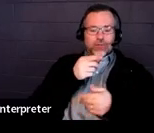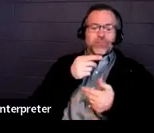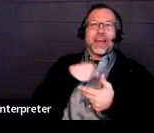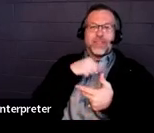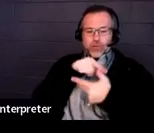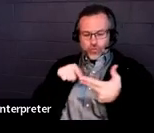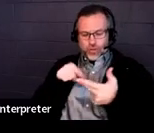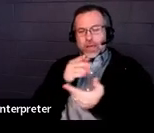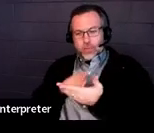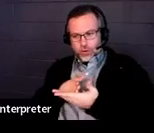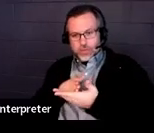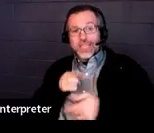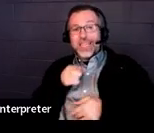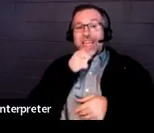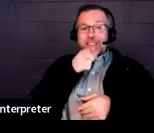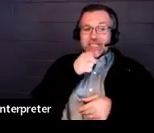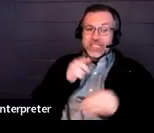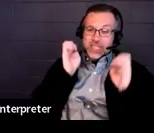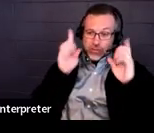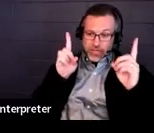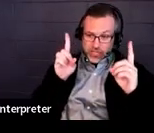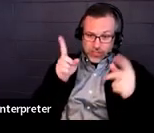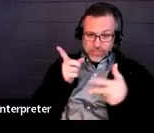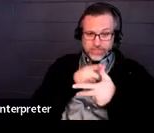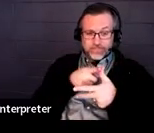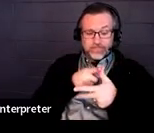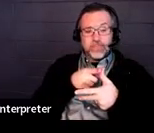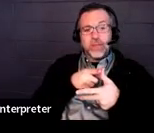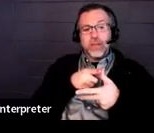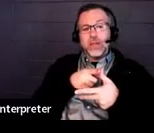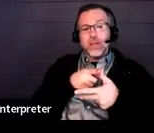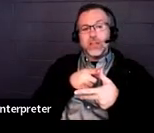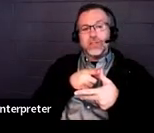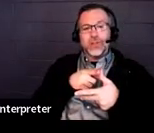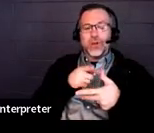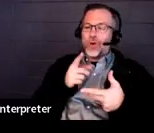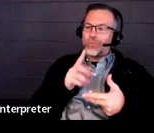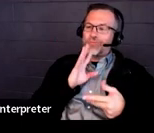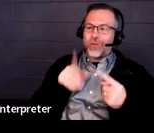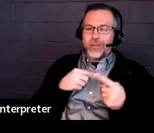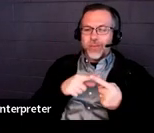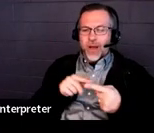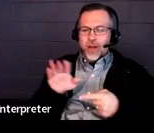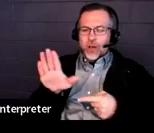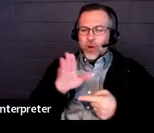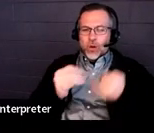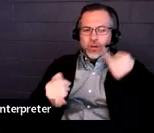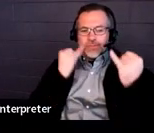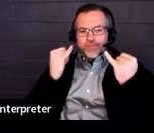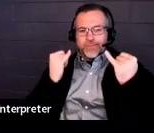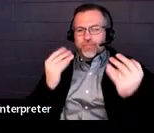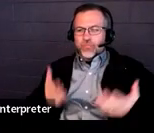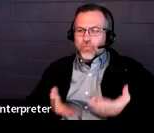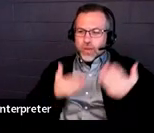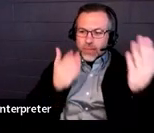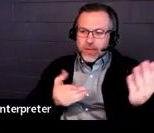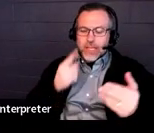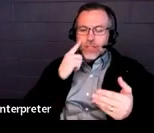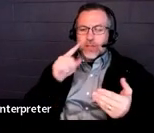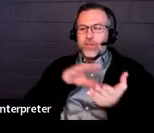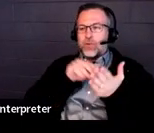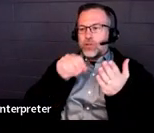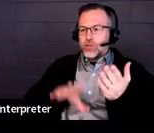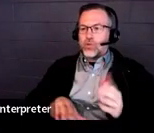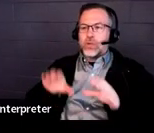in each section, the procedural manual talks about recommendations for the child action. So